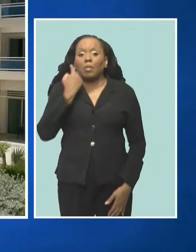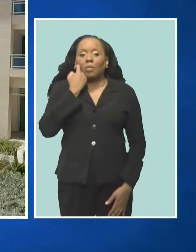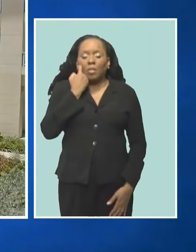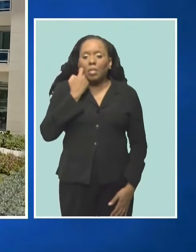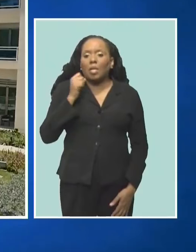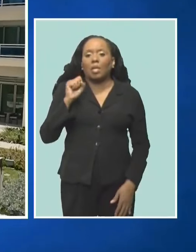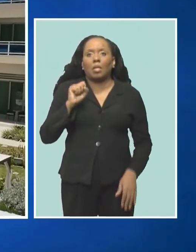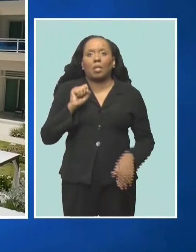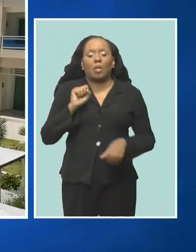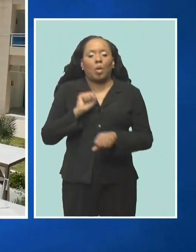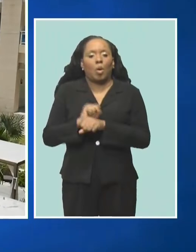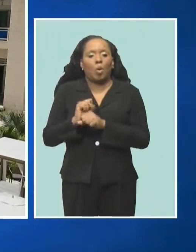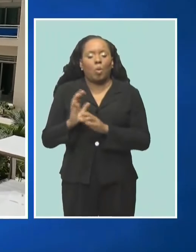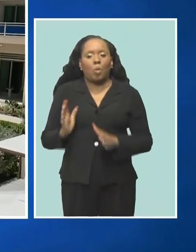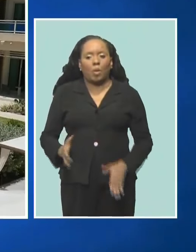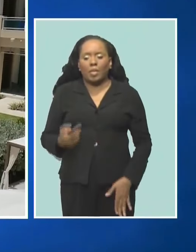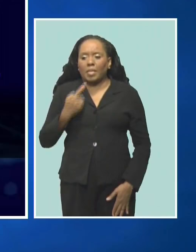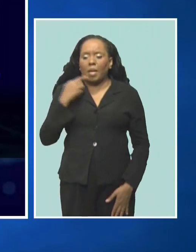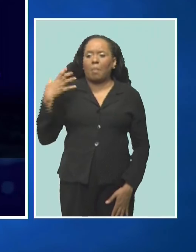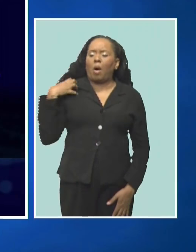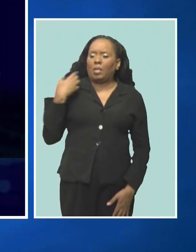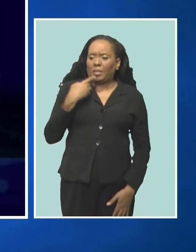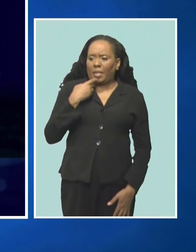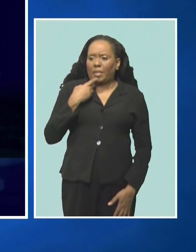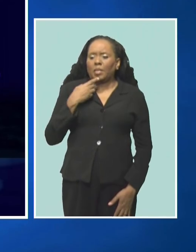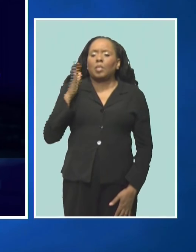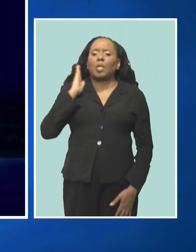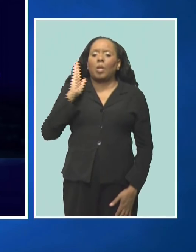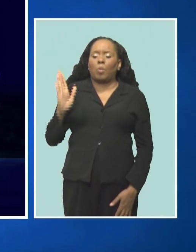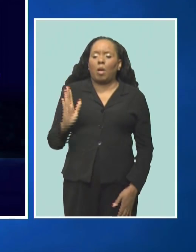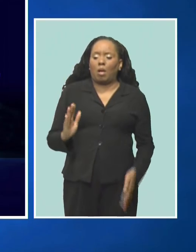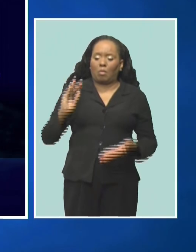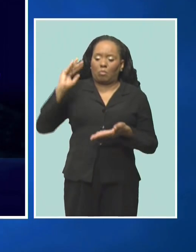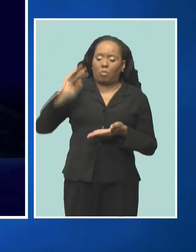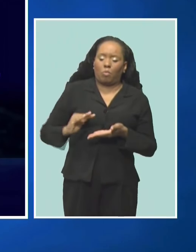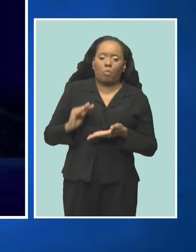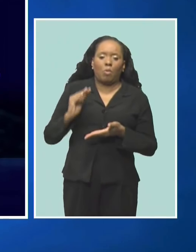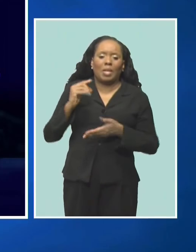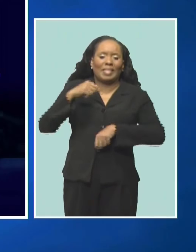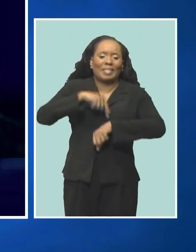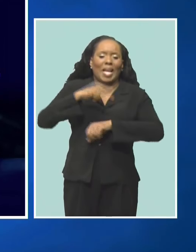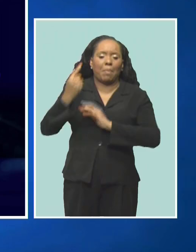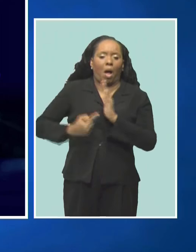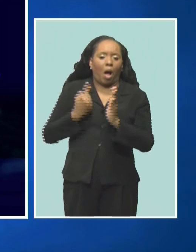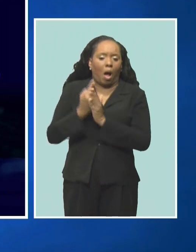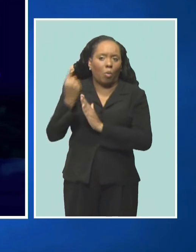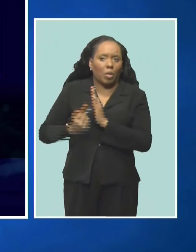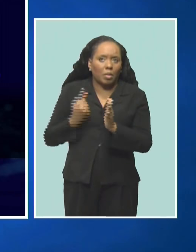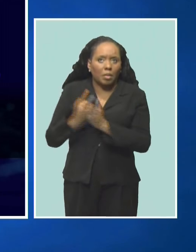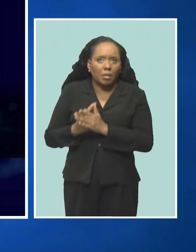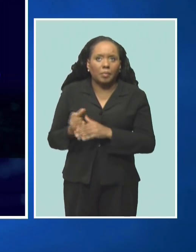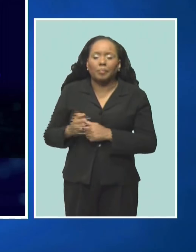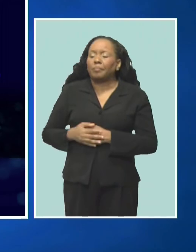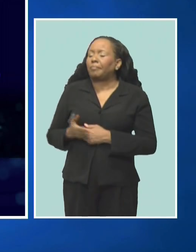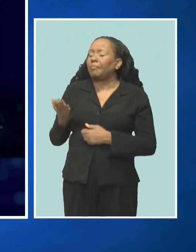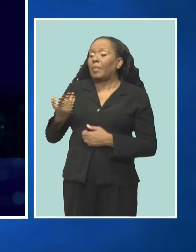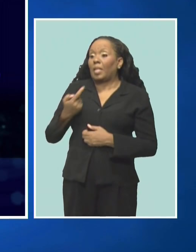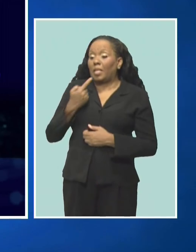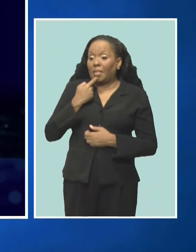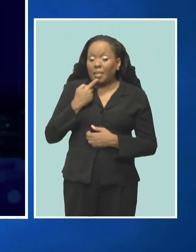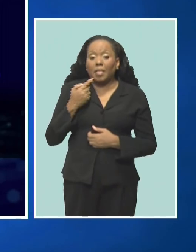reduced hours but no layoffs. They agreed, enduring the hardship of reduced paychecks,